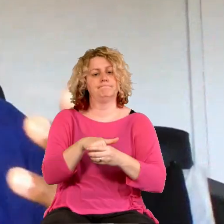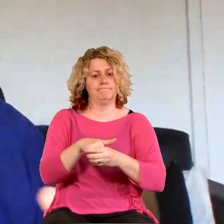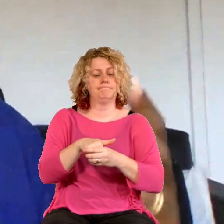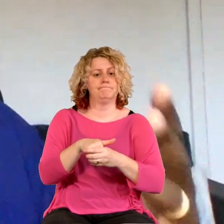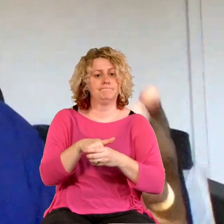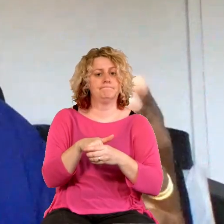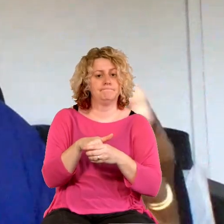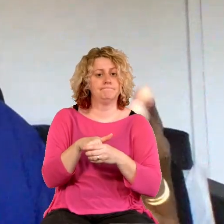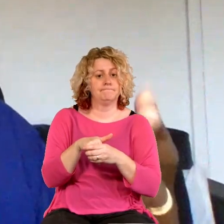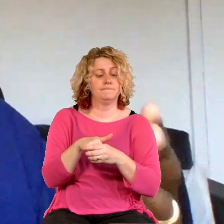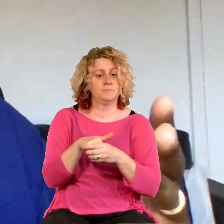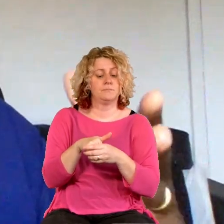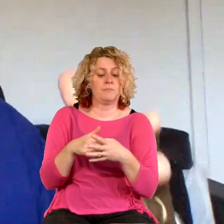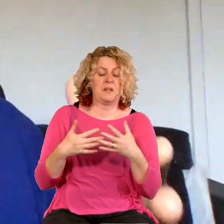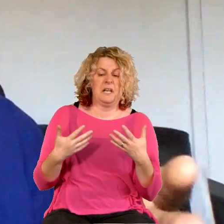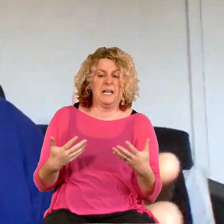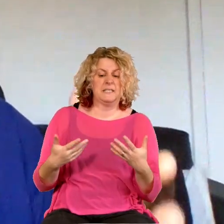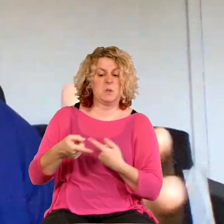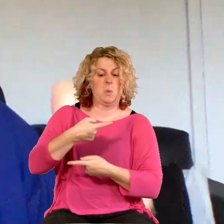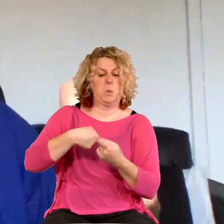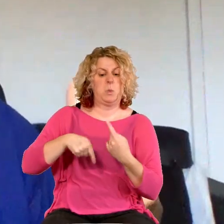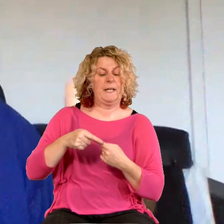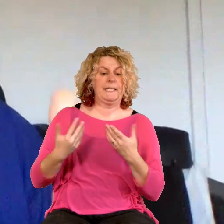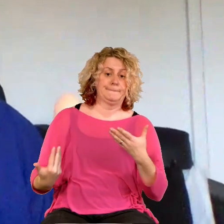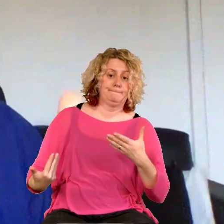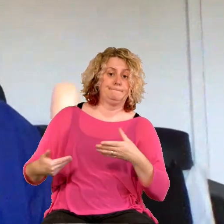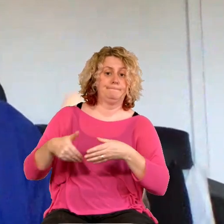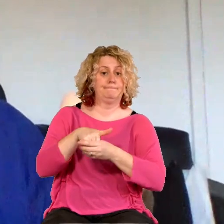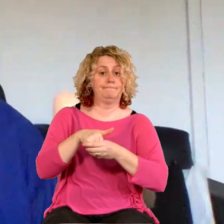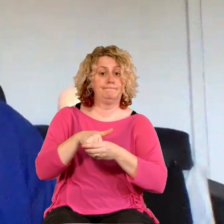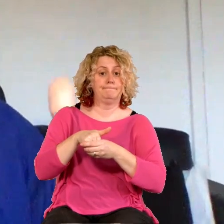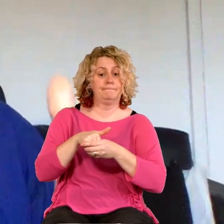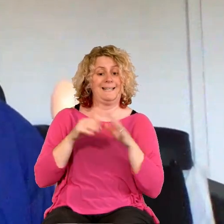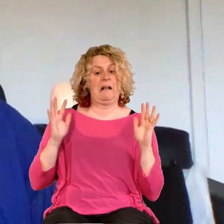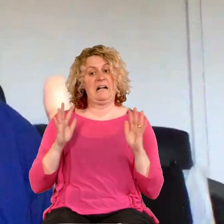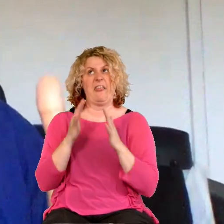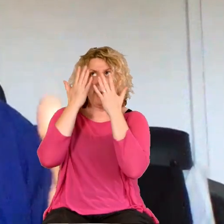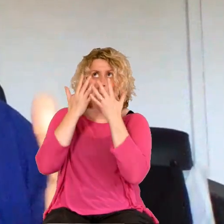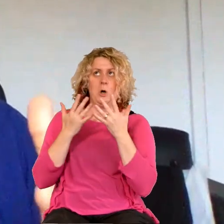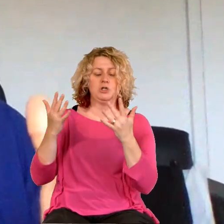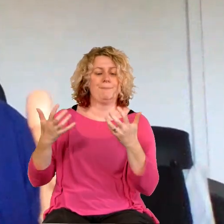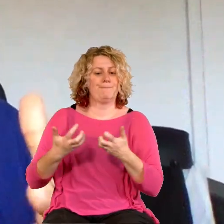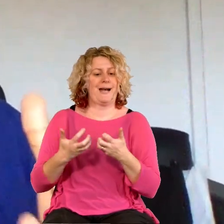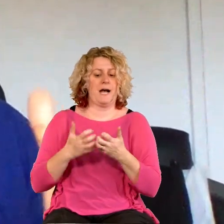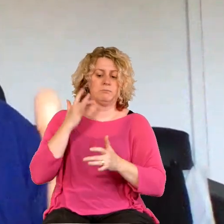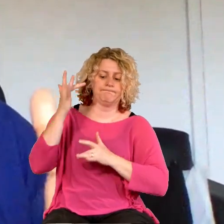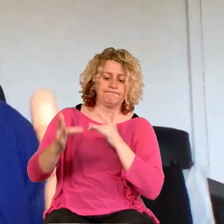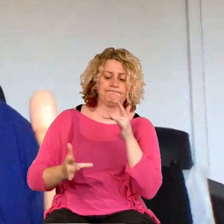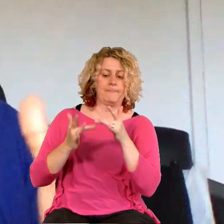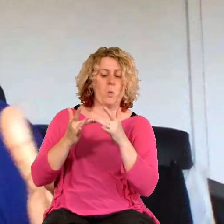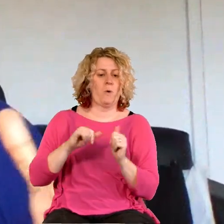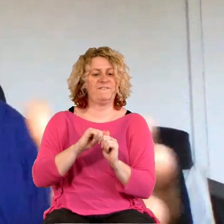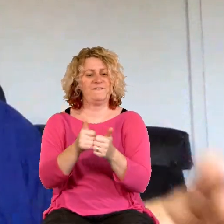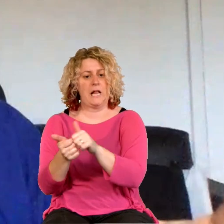even as we participate in gathered worship, fellowshipping with one